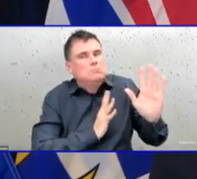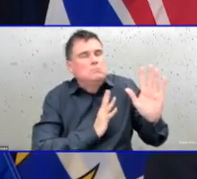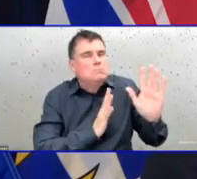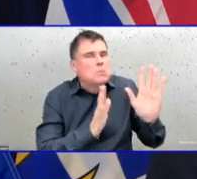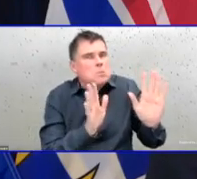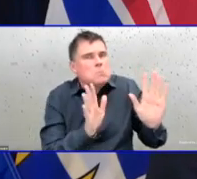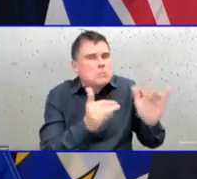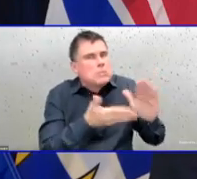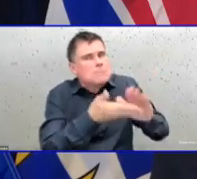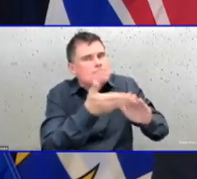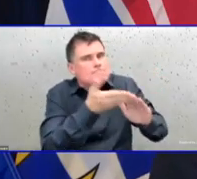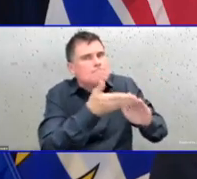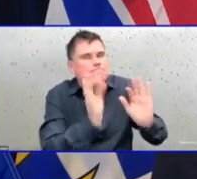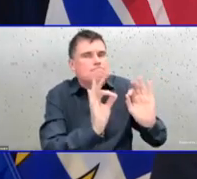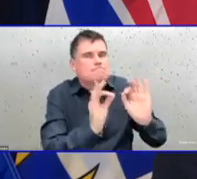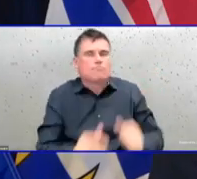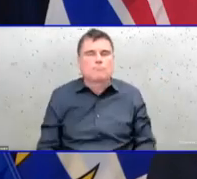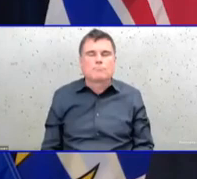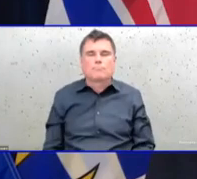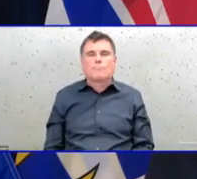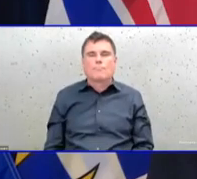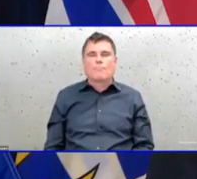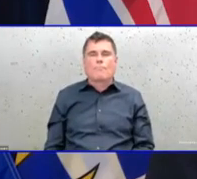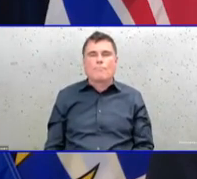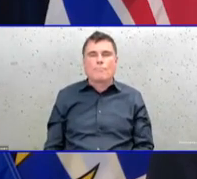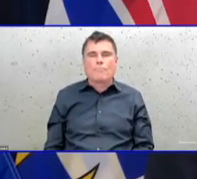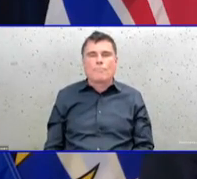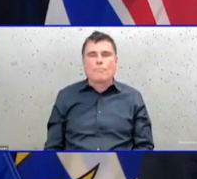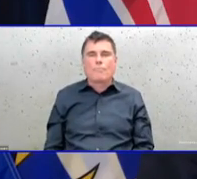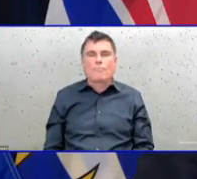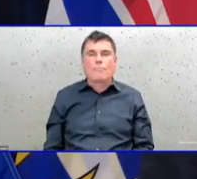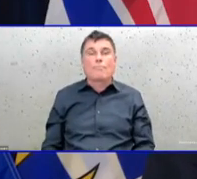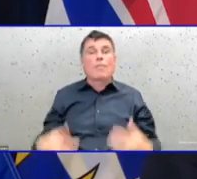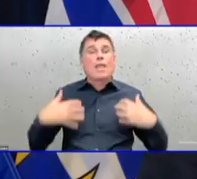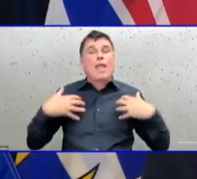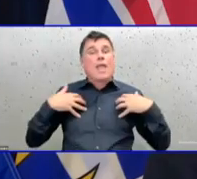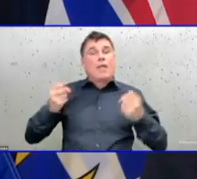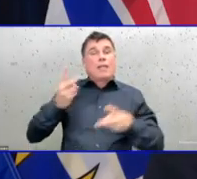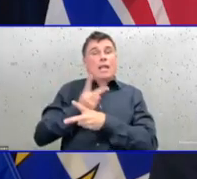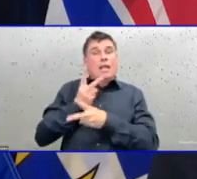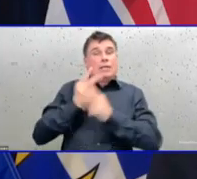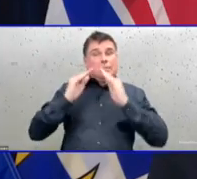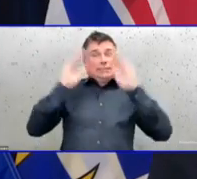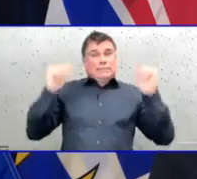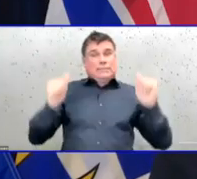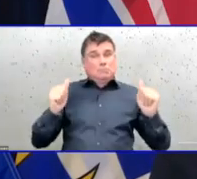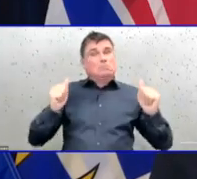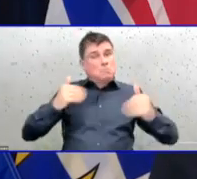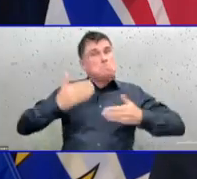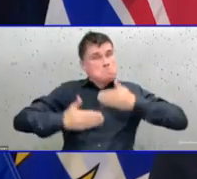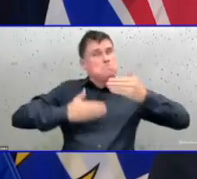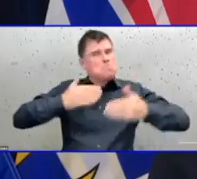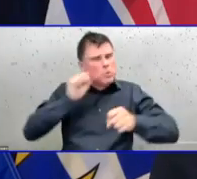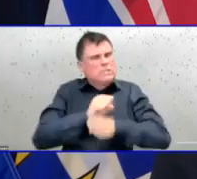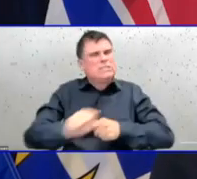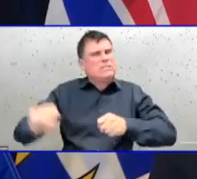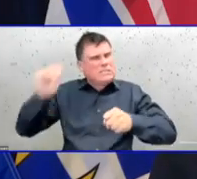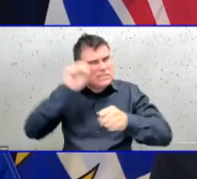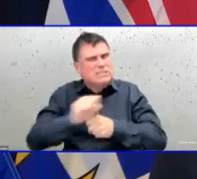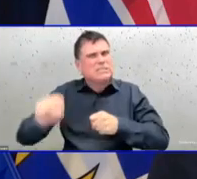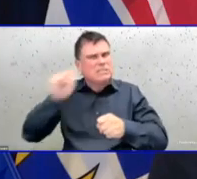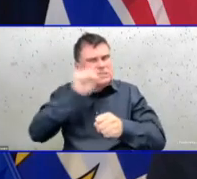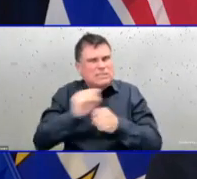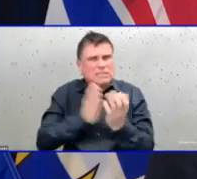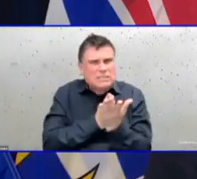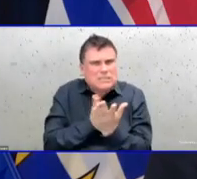It shows a healthcare system that is delivering an enormous amount of, in terms of services for people, of surgeries, and of care